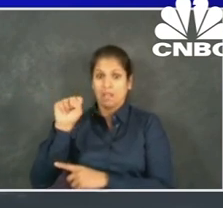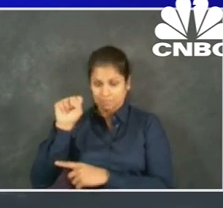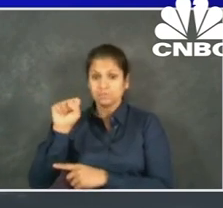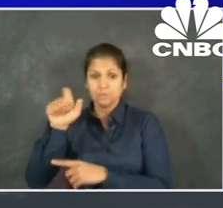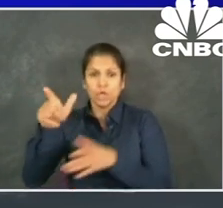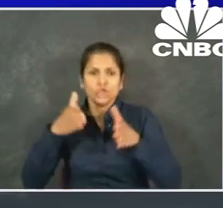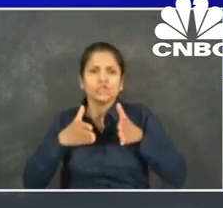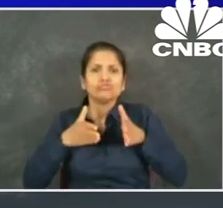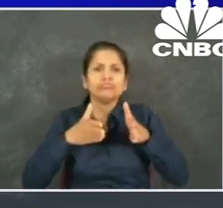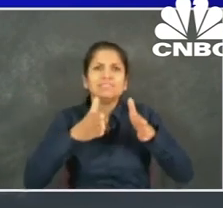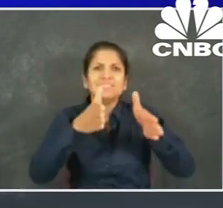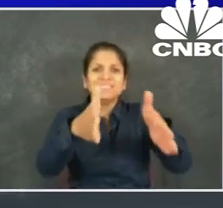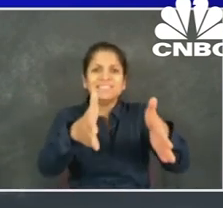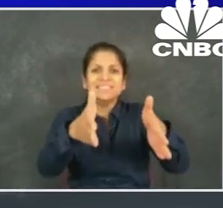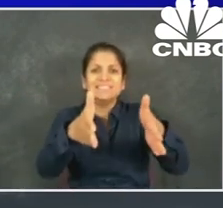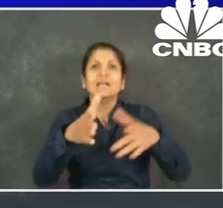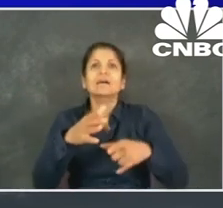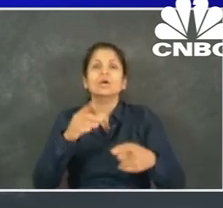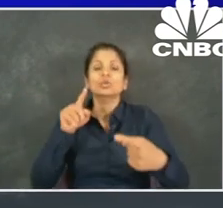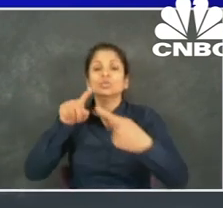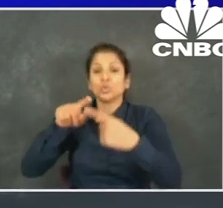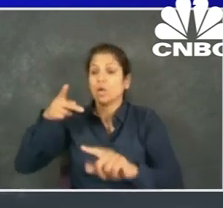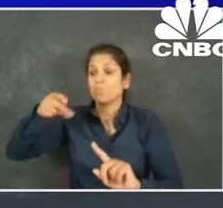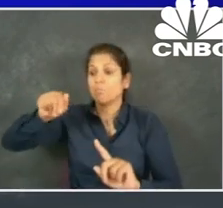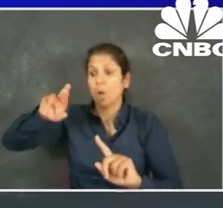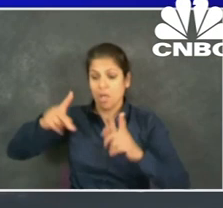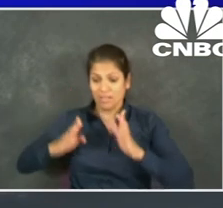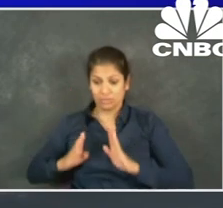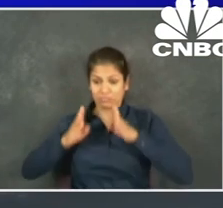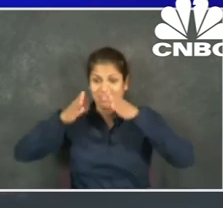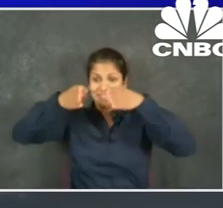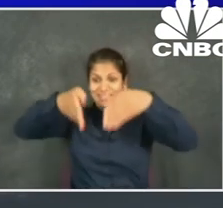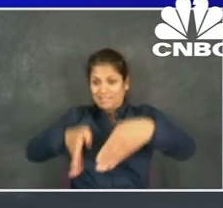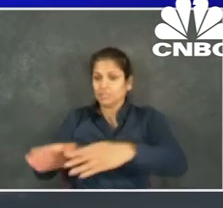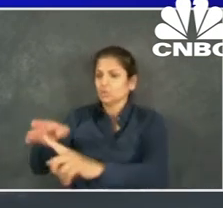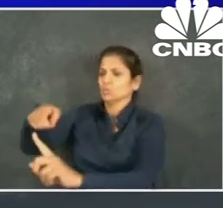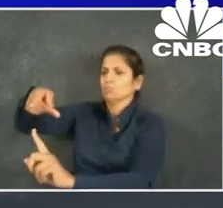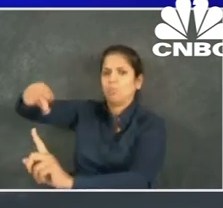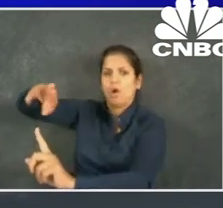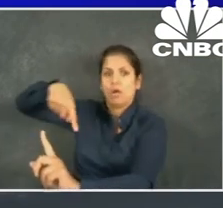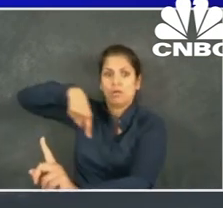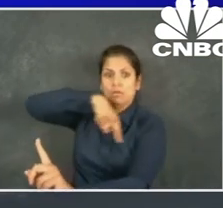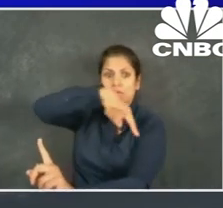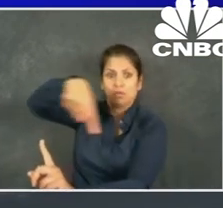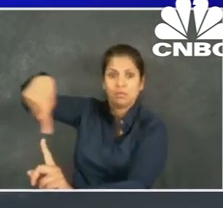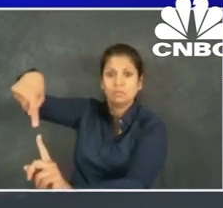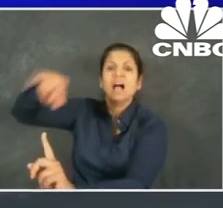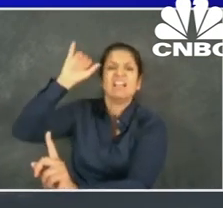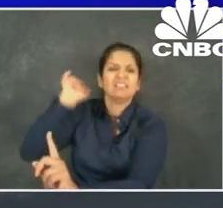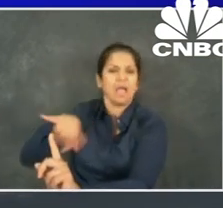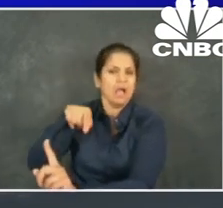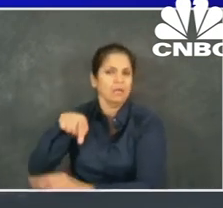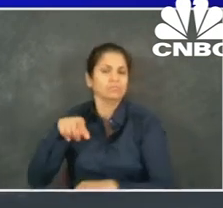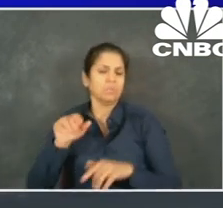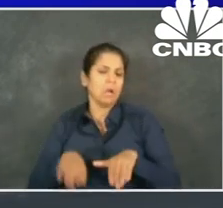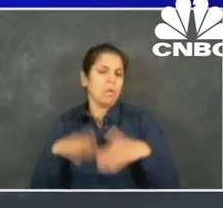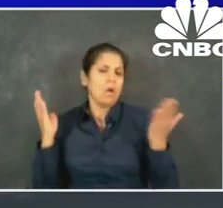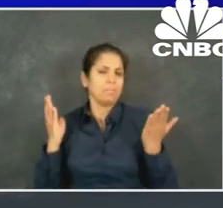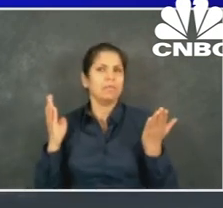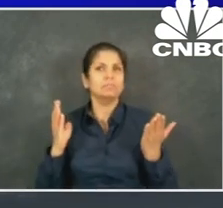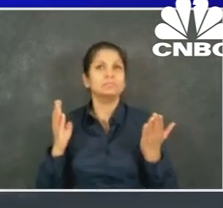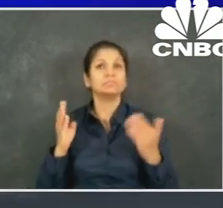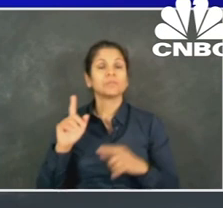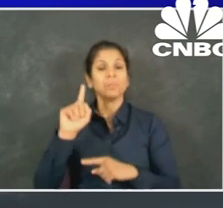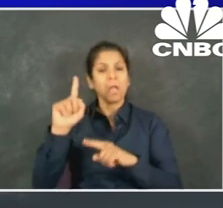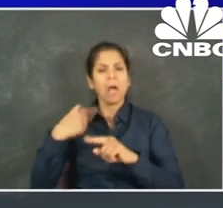Square, High Bridge Park, Lieutenant William Teague Triangle, Prospect Park, Stapleton Waterfront